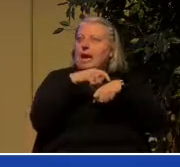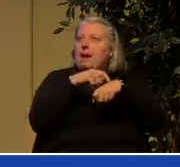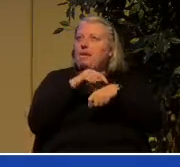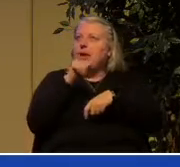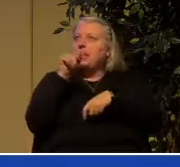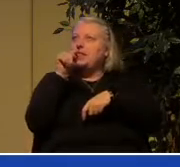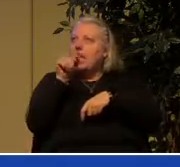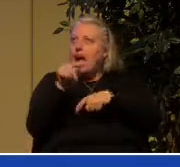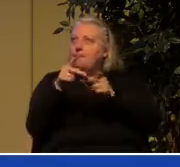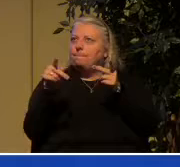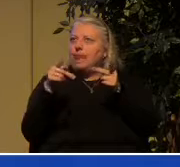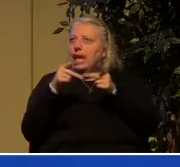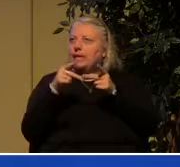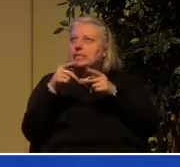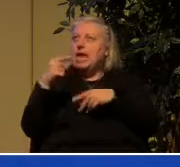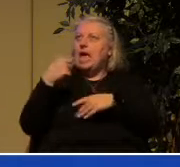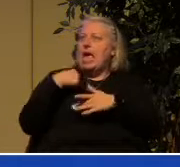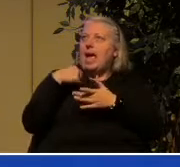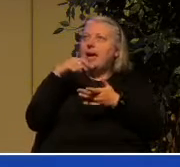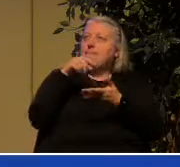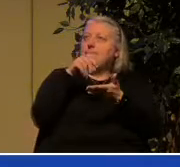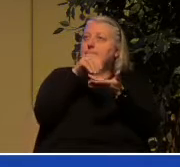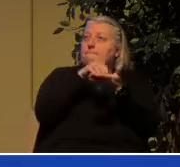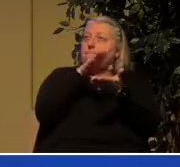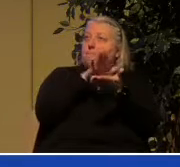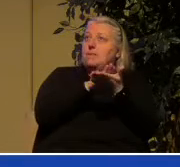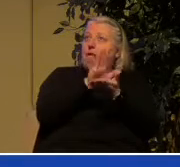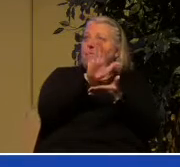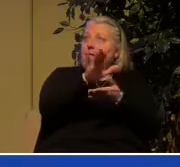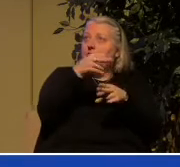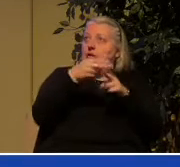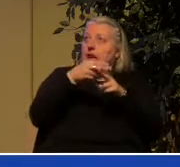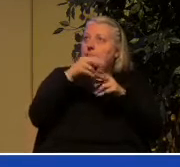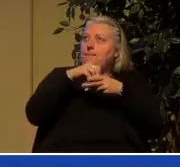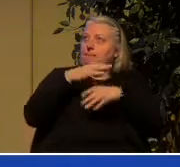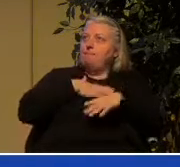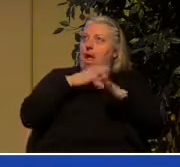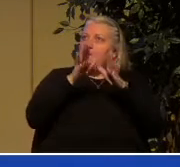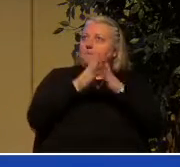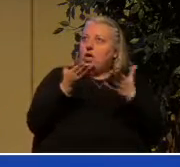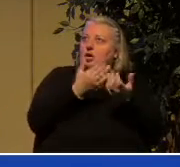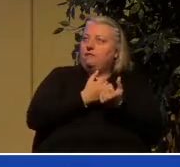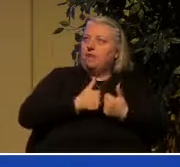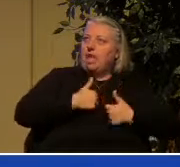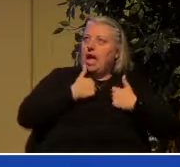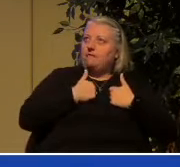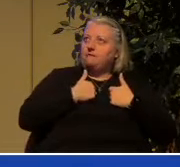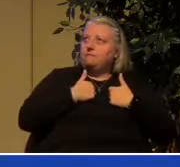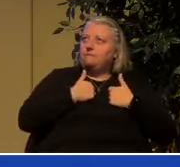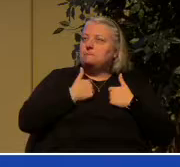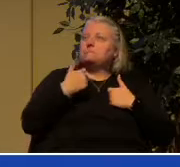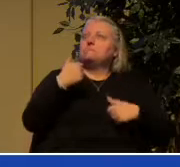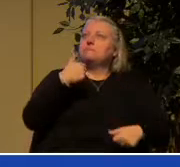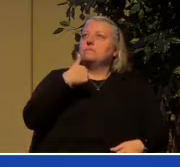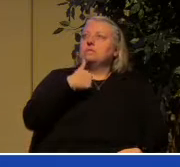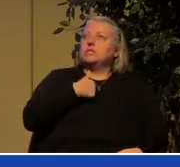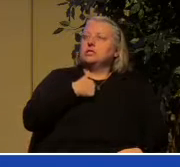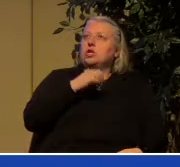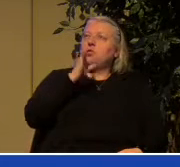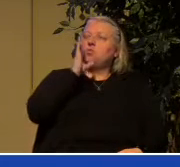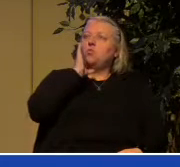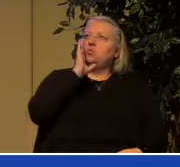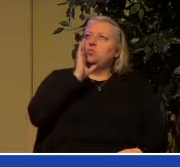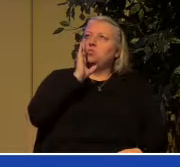write that person's book name in my book of life and I will see to it that in the proper